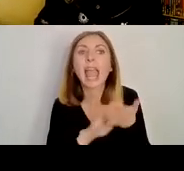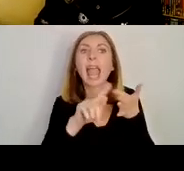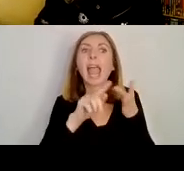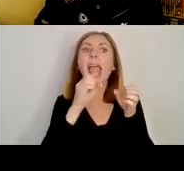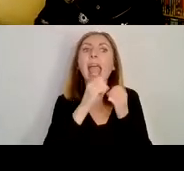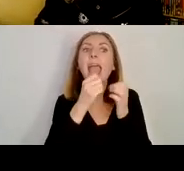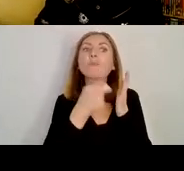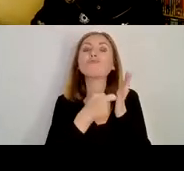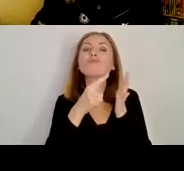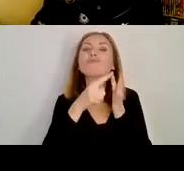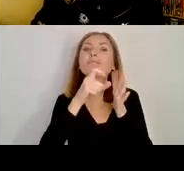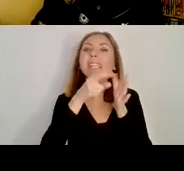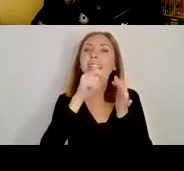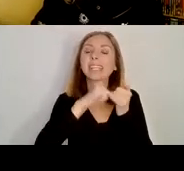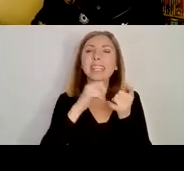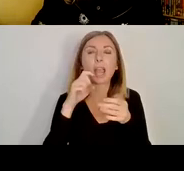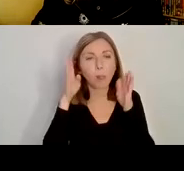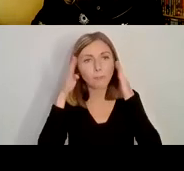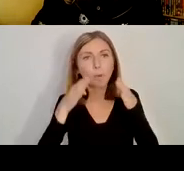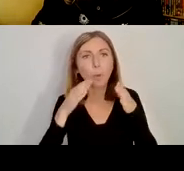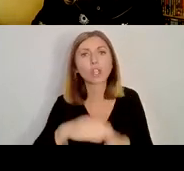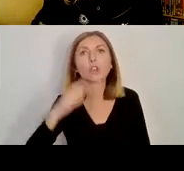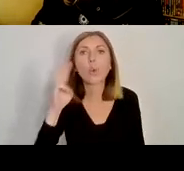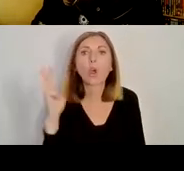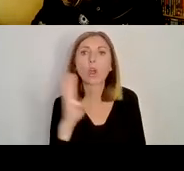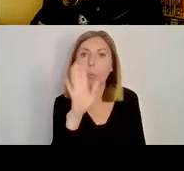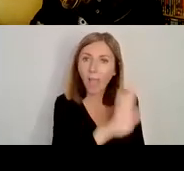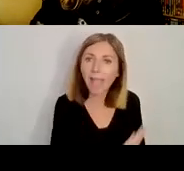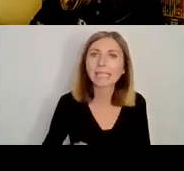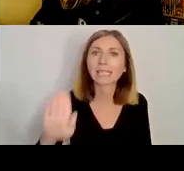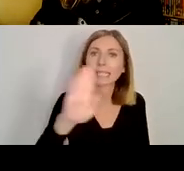looking at those sites extending from